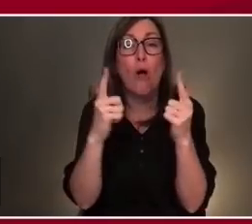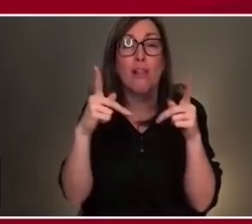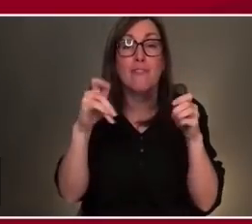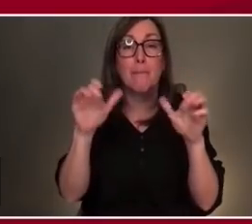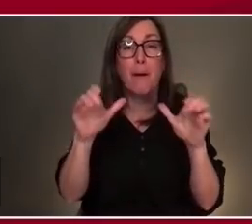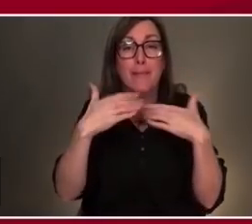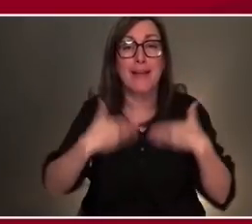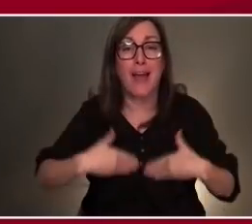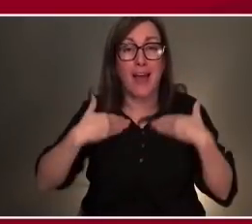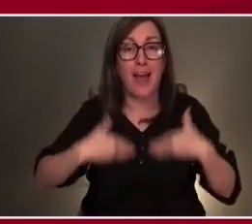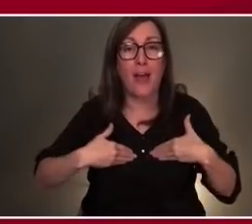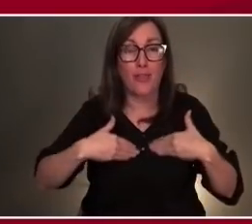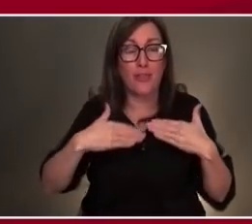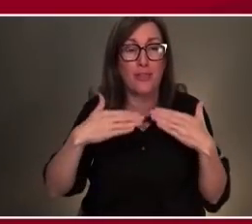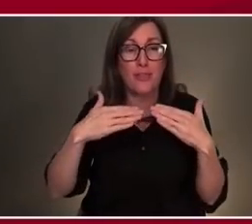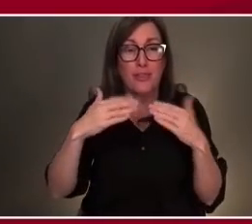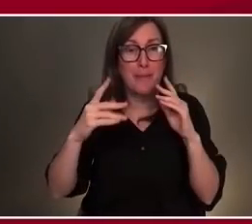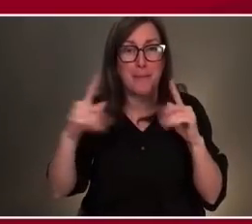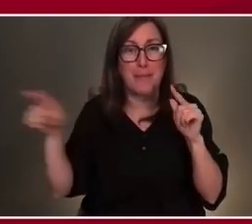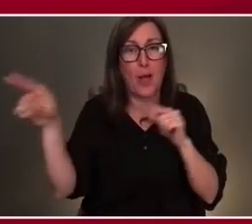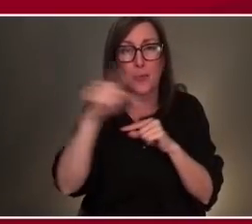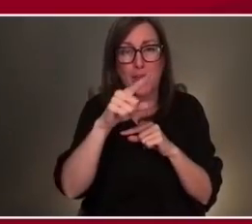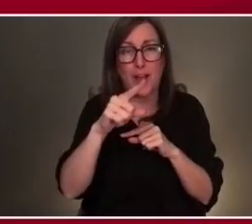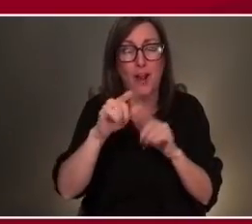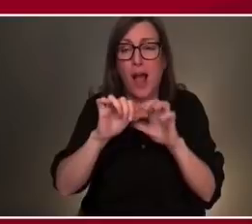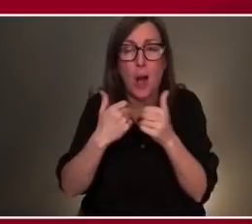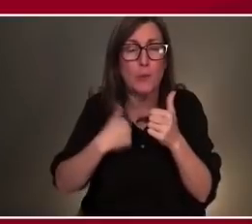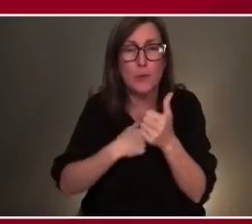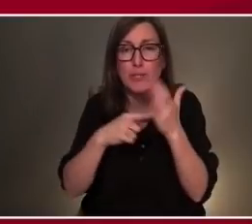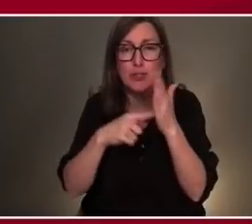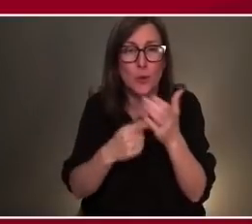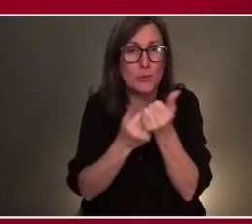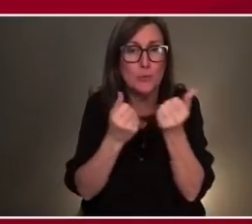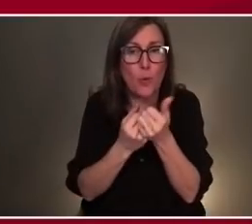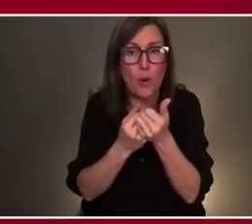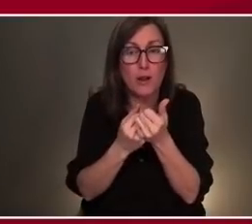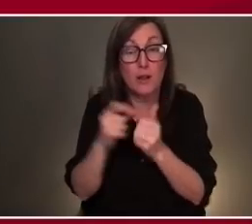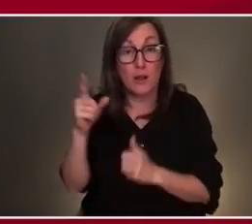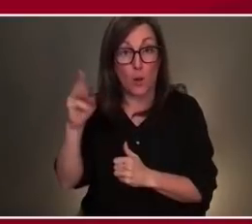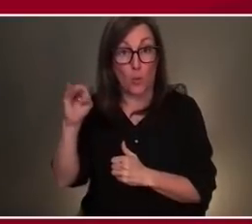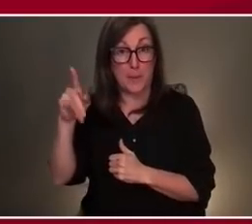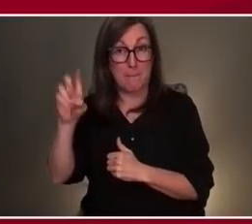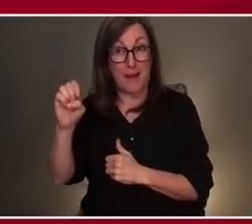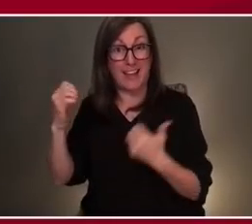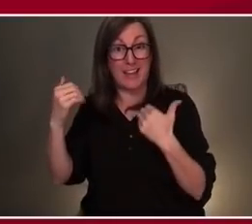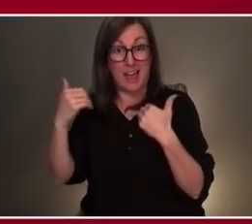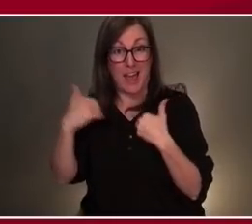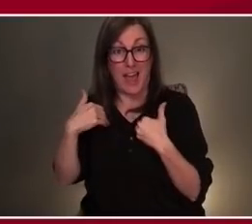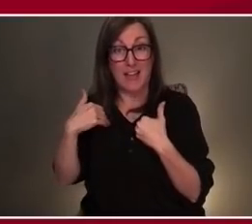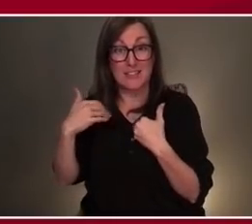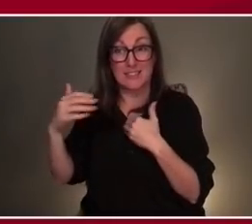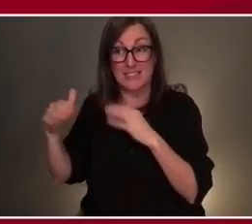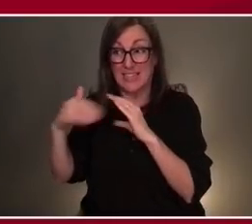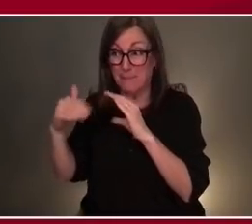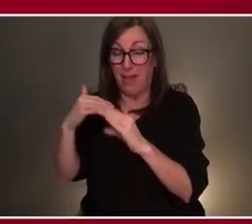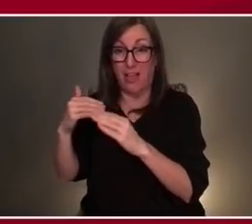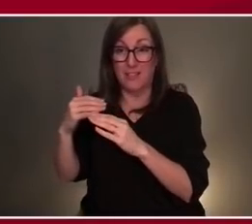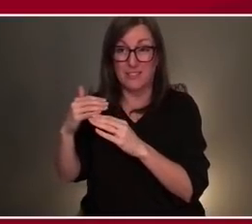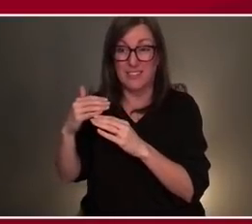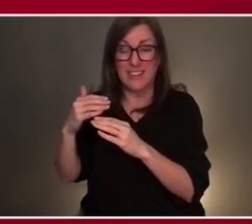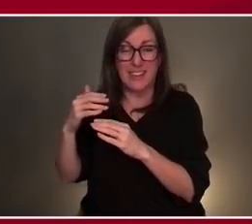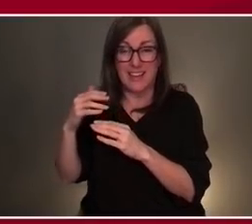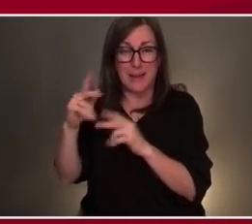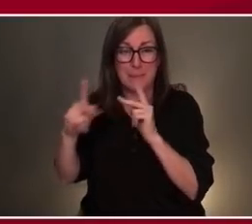them that I support them? When Mike gets tons of emails from people calling him names and giving him death threats,